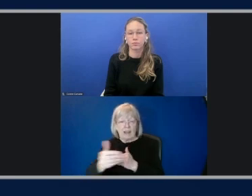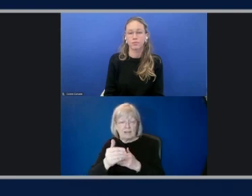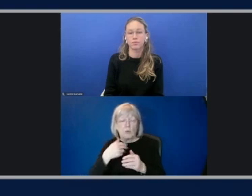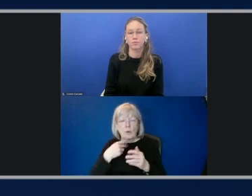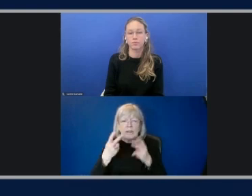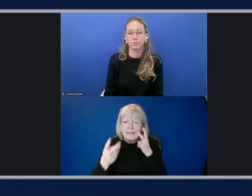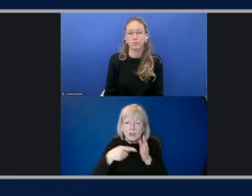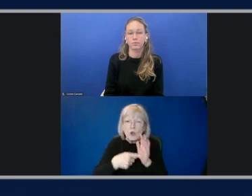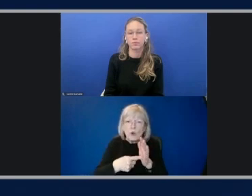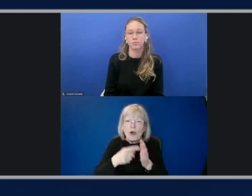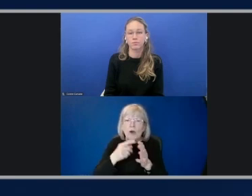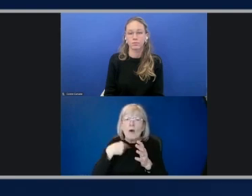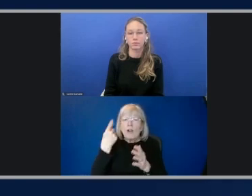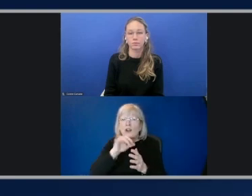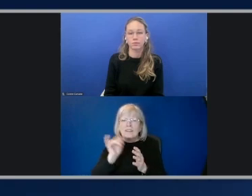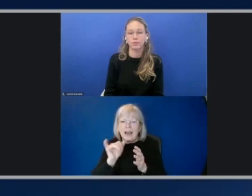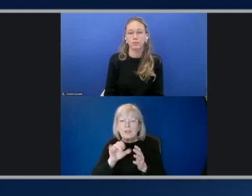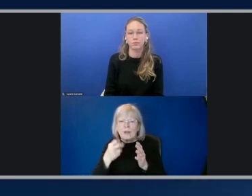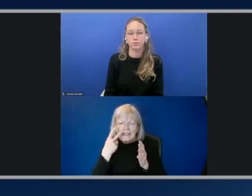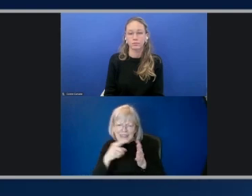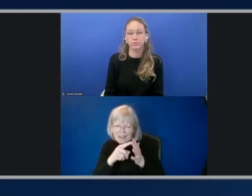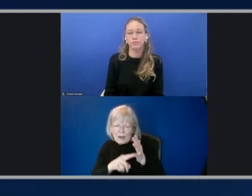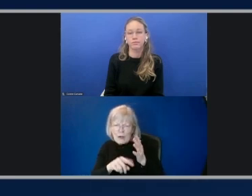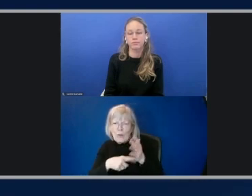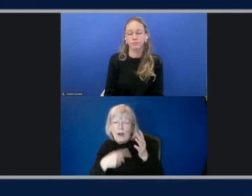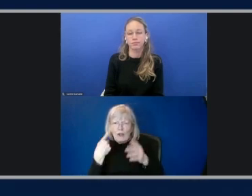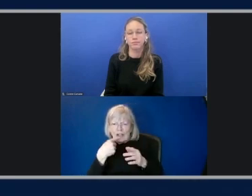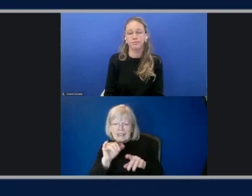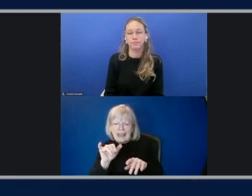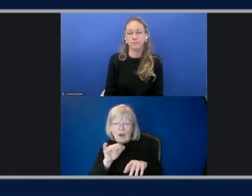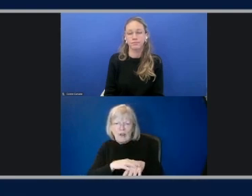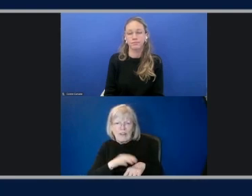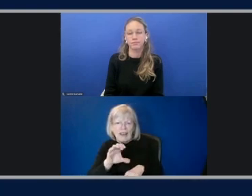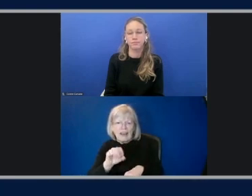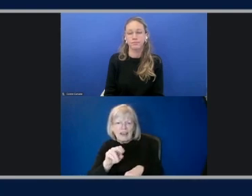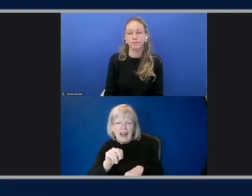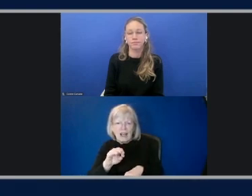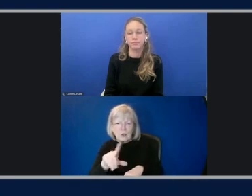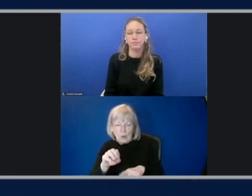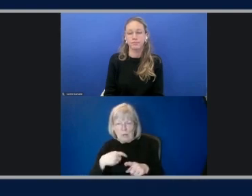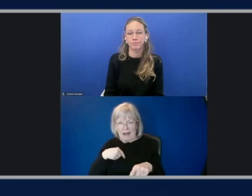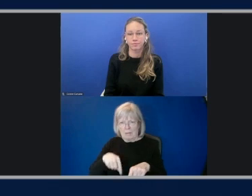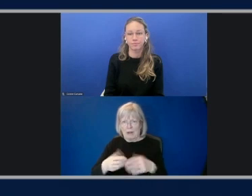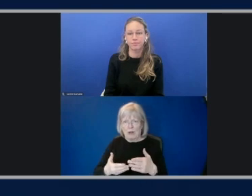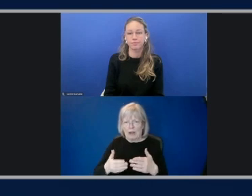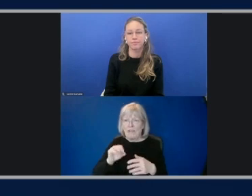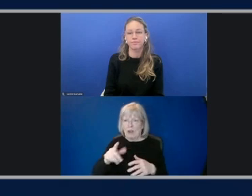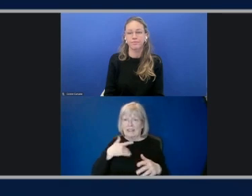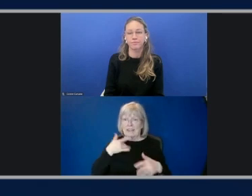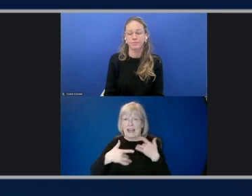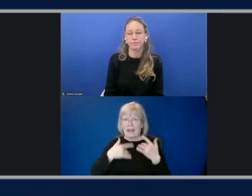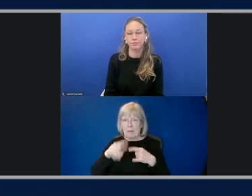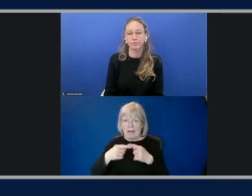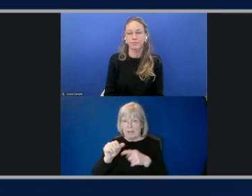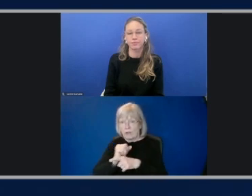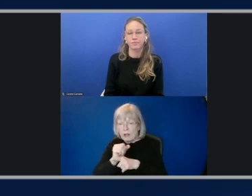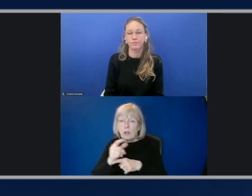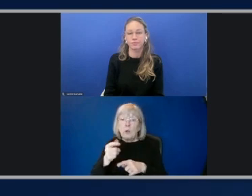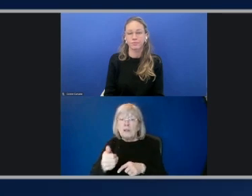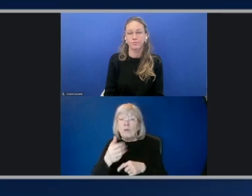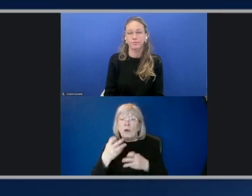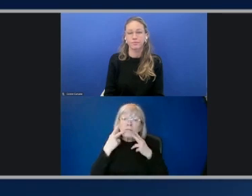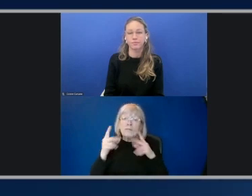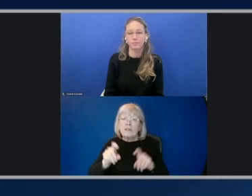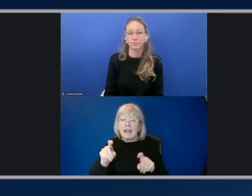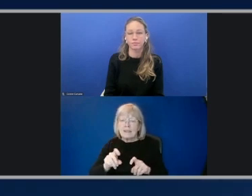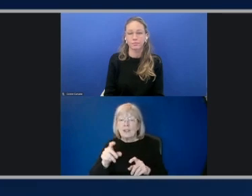like. Everybody's familiar with the AWS console, obviously. Yep. So here I am in the EC2 console. If you're excited about training them to, you want to give it a try, you start